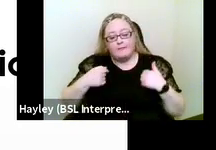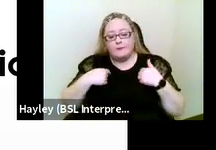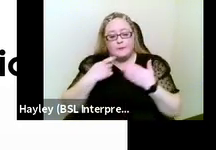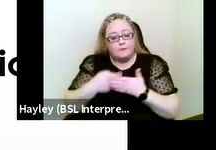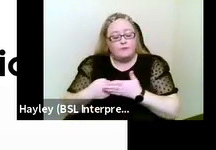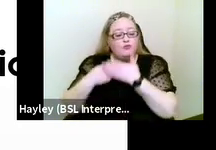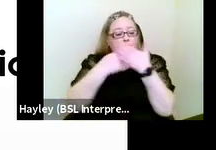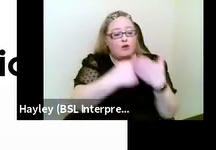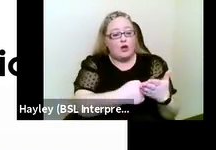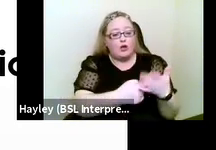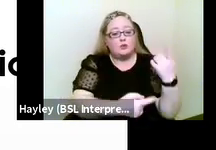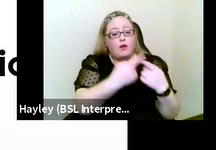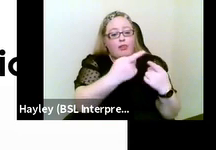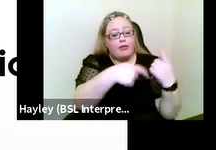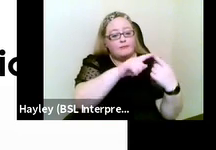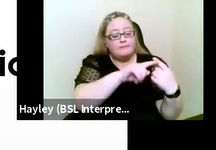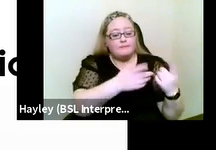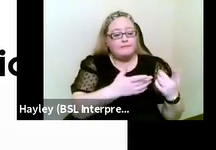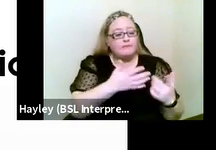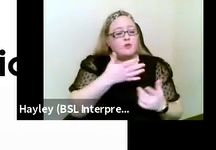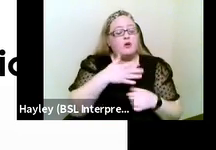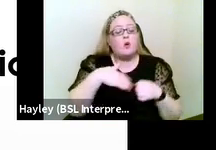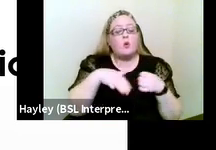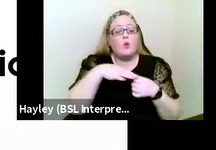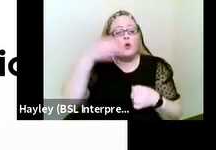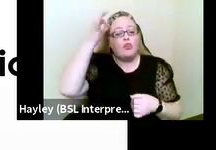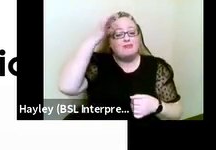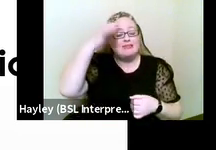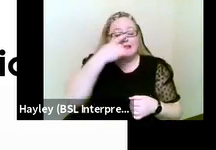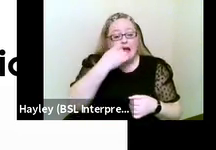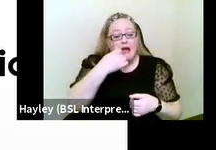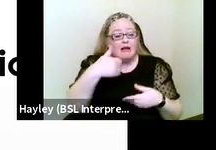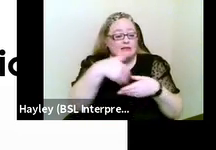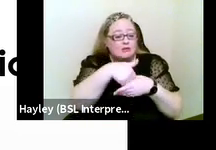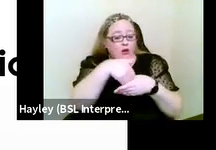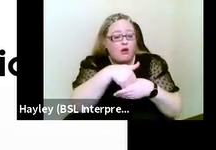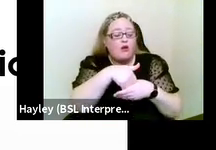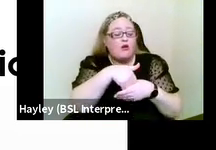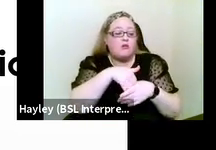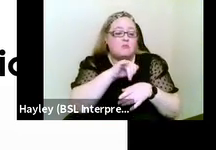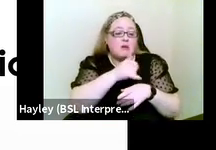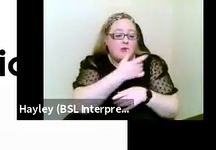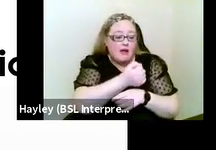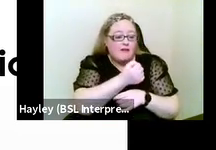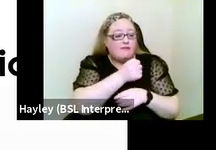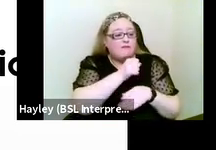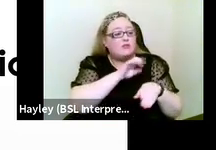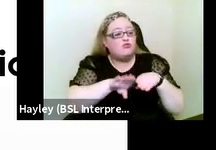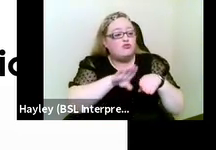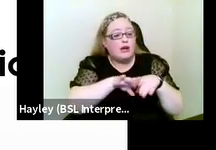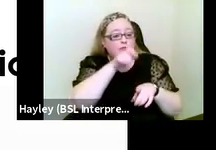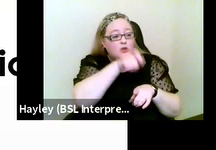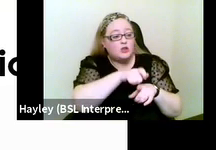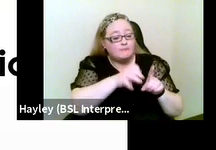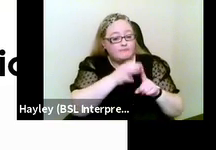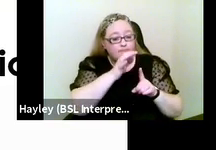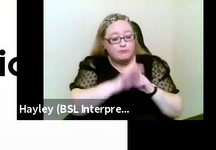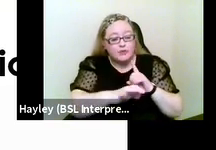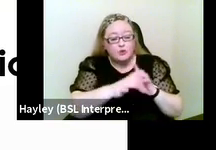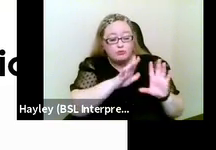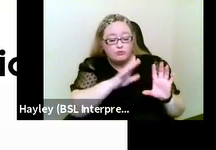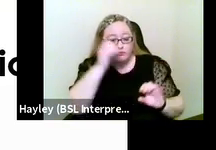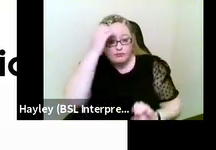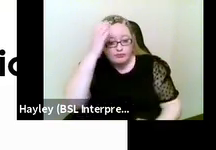refer on. The local authority can do that in house. They may have people trained or they may have to commission it from someone else.